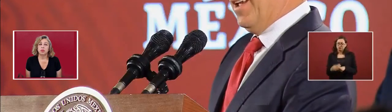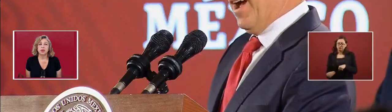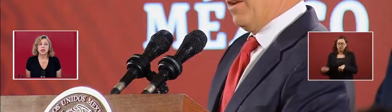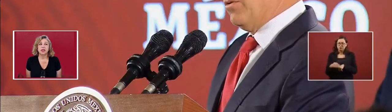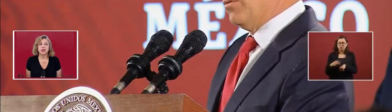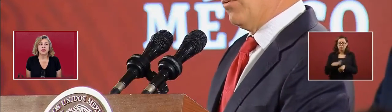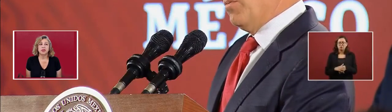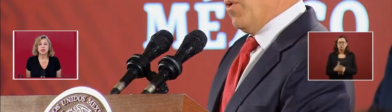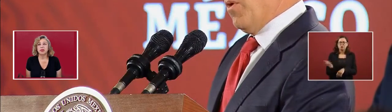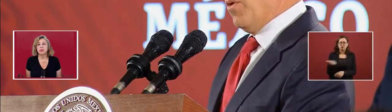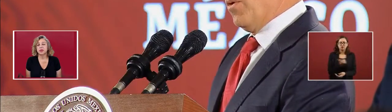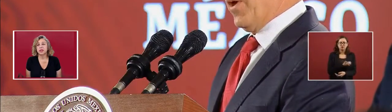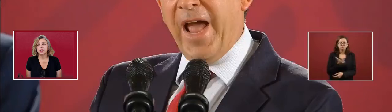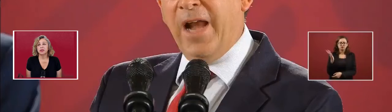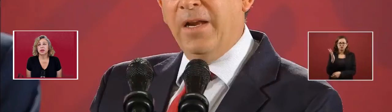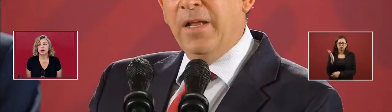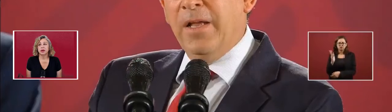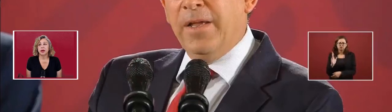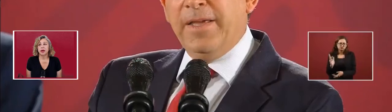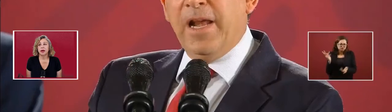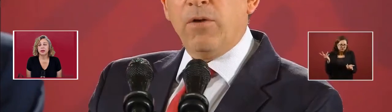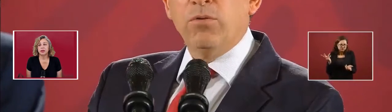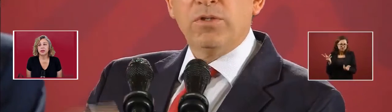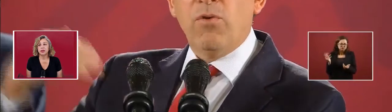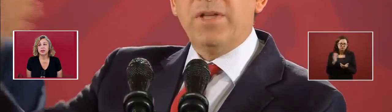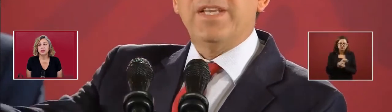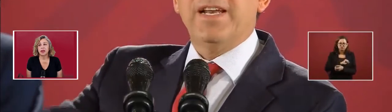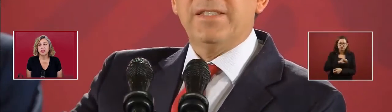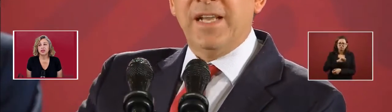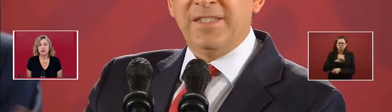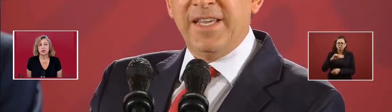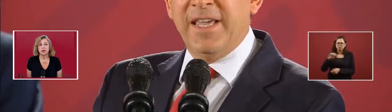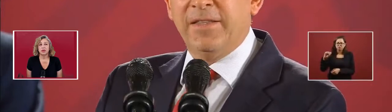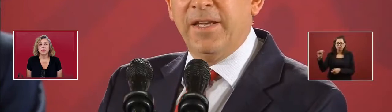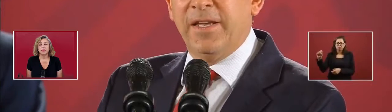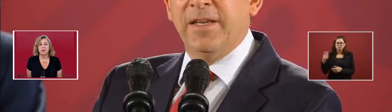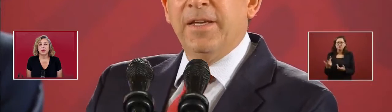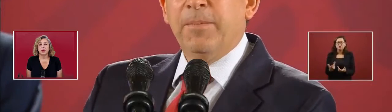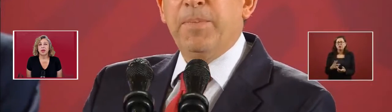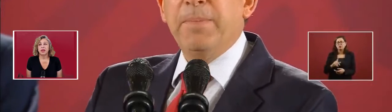With an additional 30% to the actual.